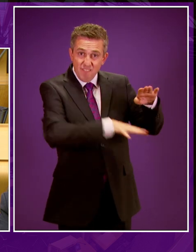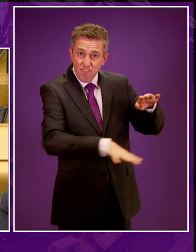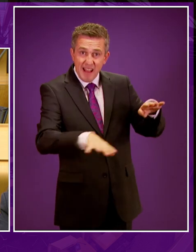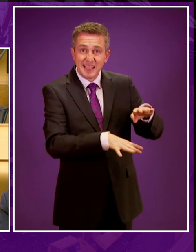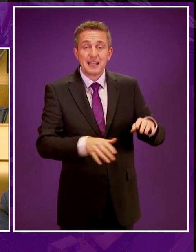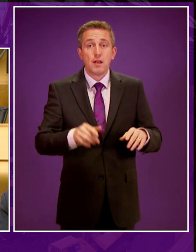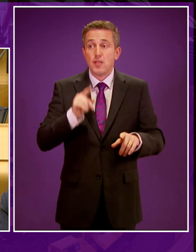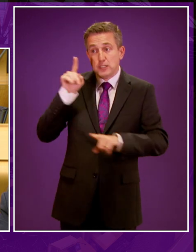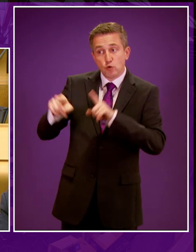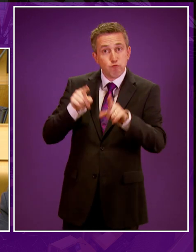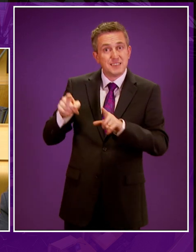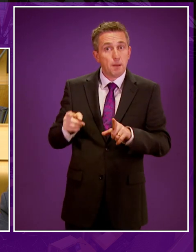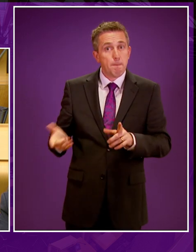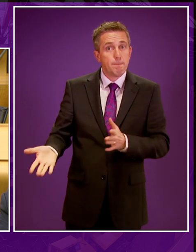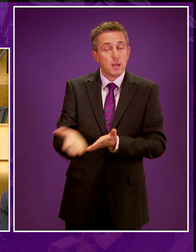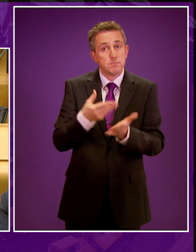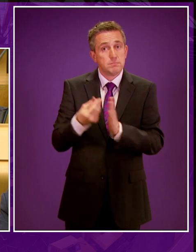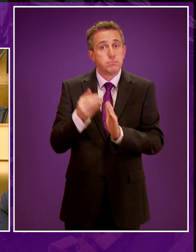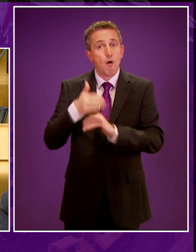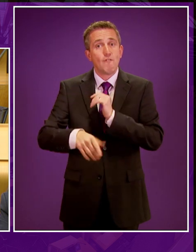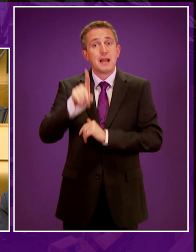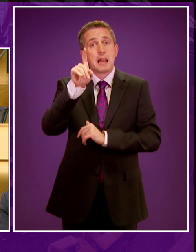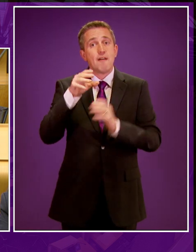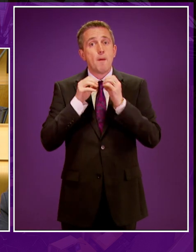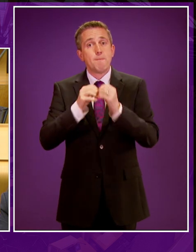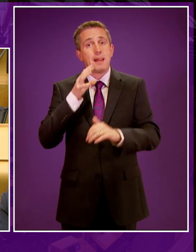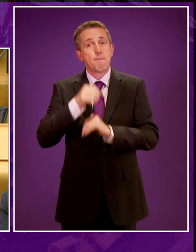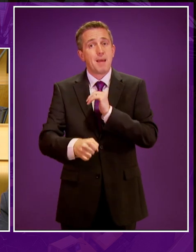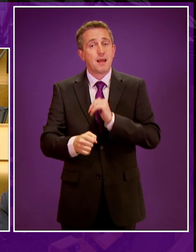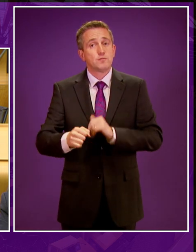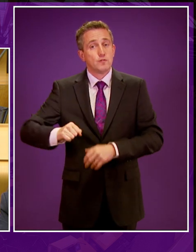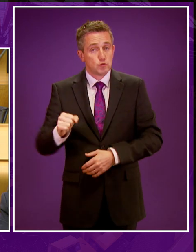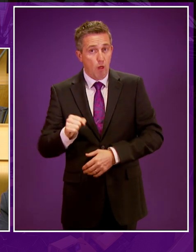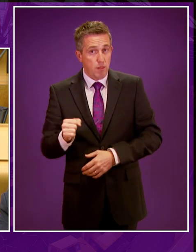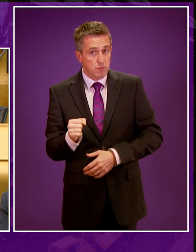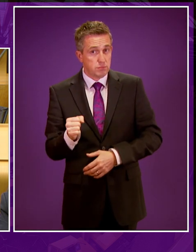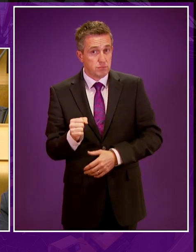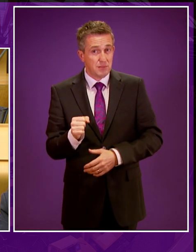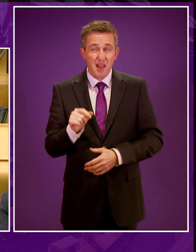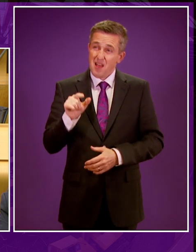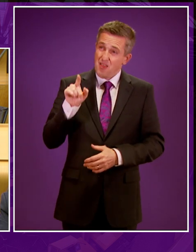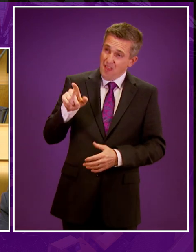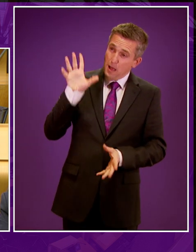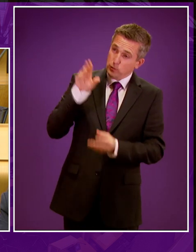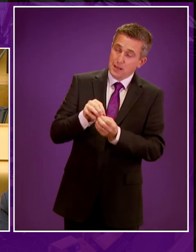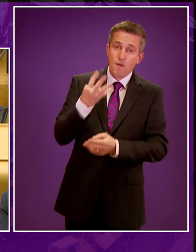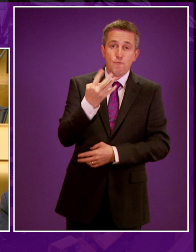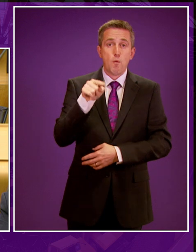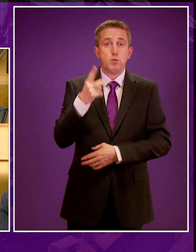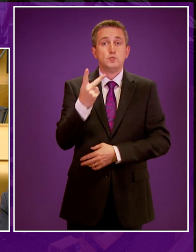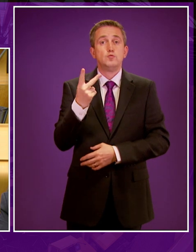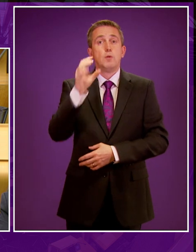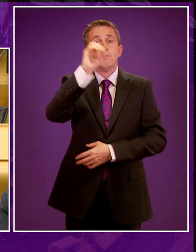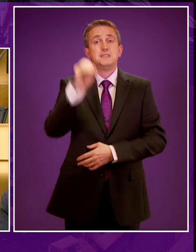revenue of £11 billion to the Scottish economy and makes up 4.2% of